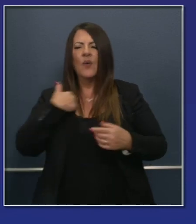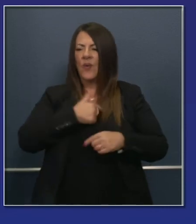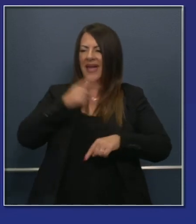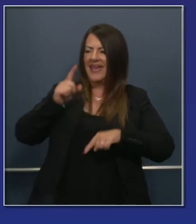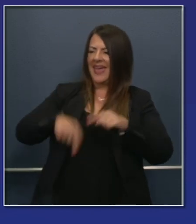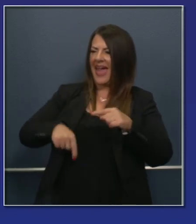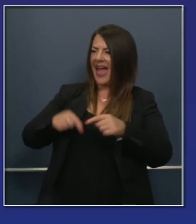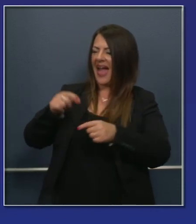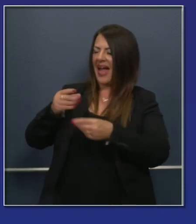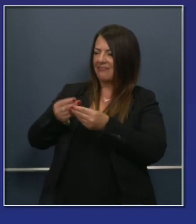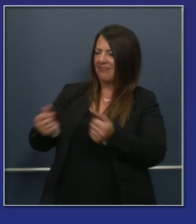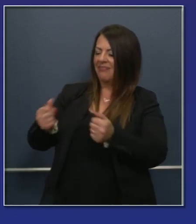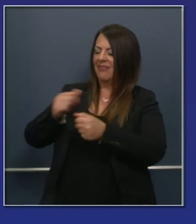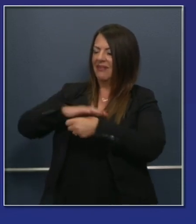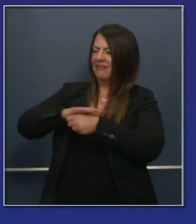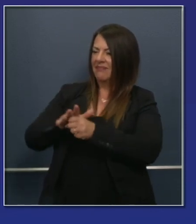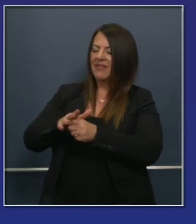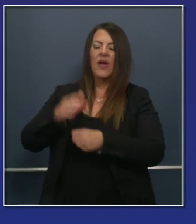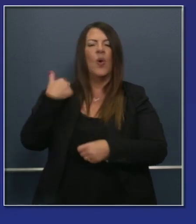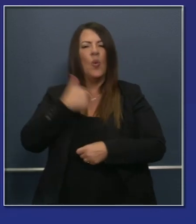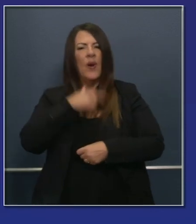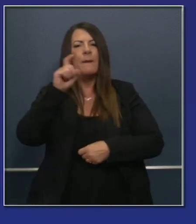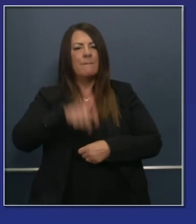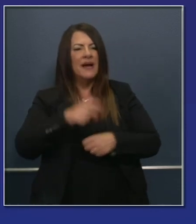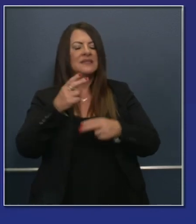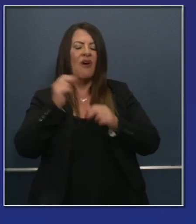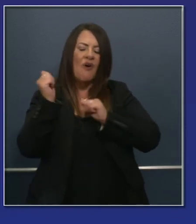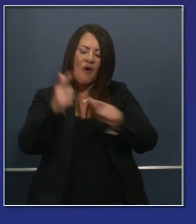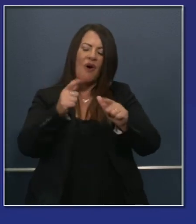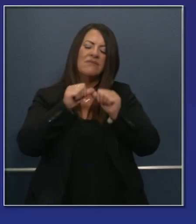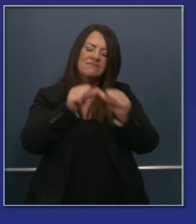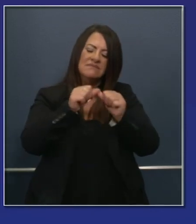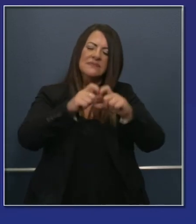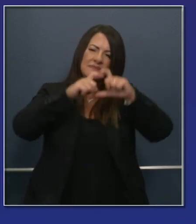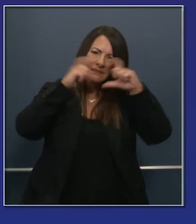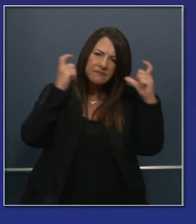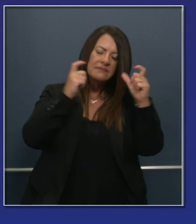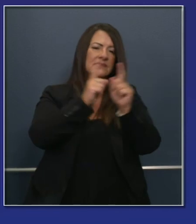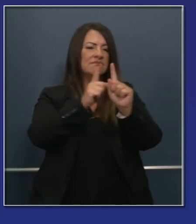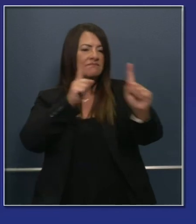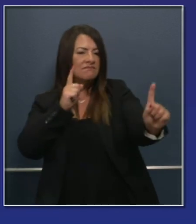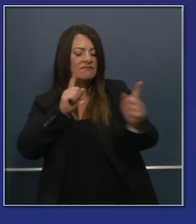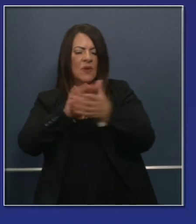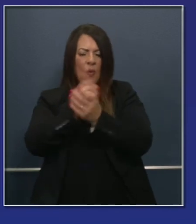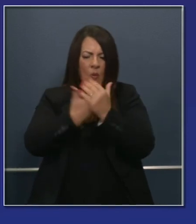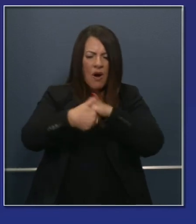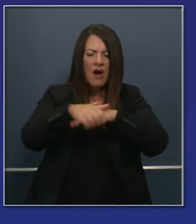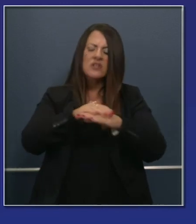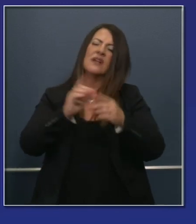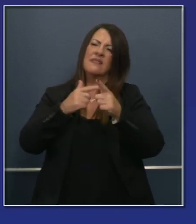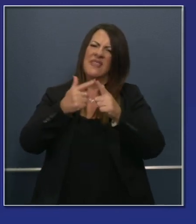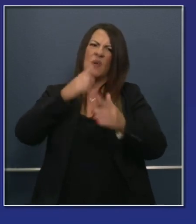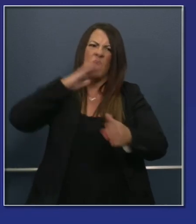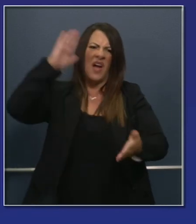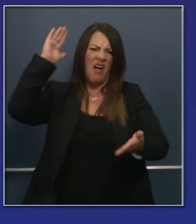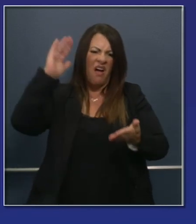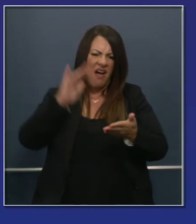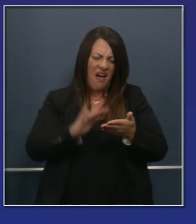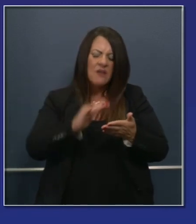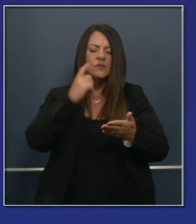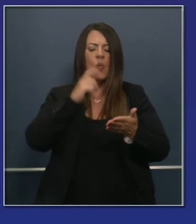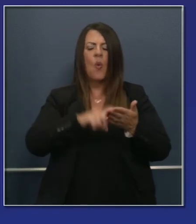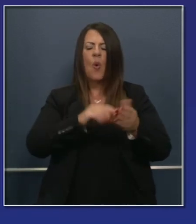to it. We wear a face covering. We wash our hands. We maintain physical distance. We give ourselves a fighting chance to reduce and prevent